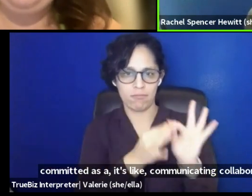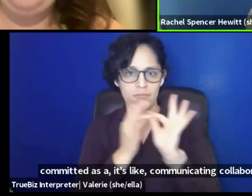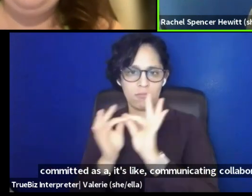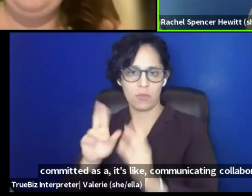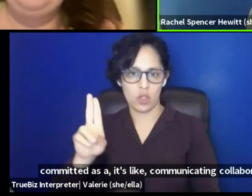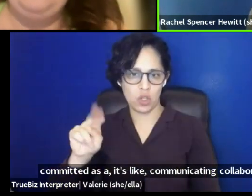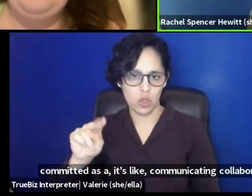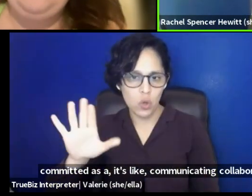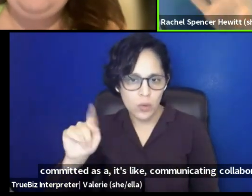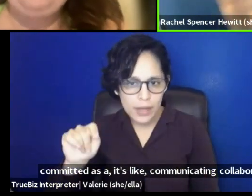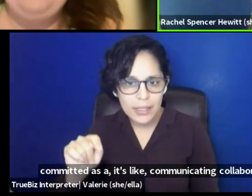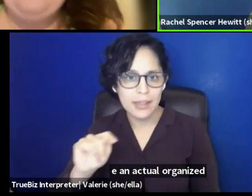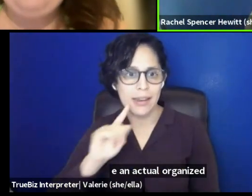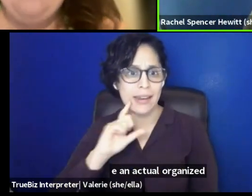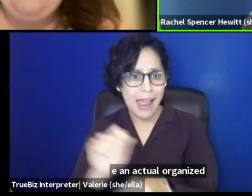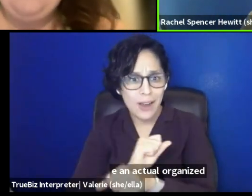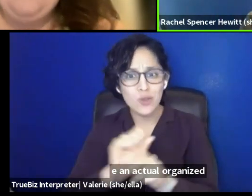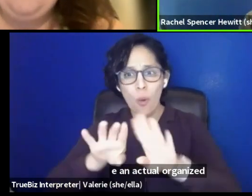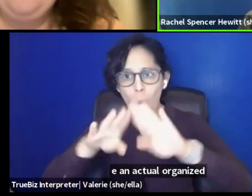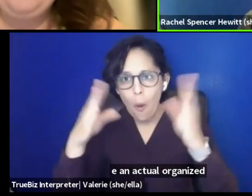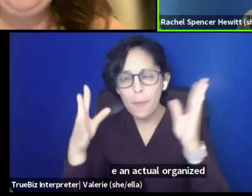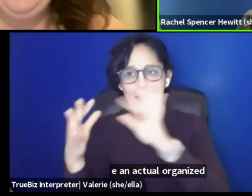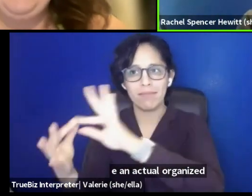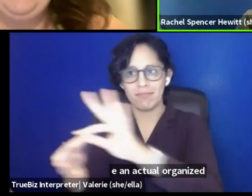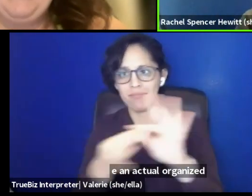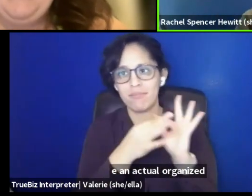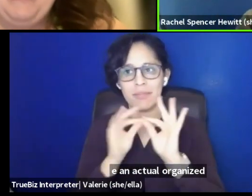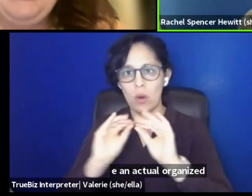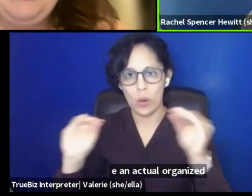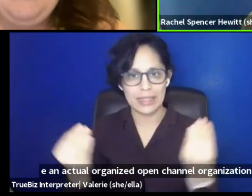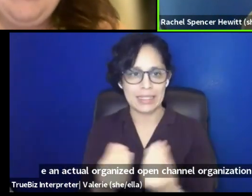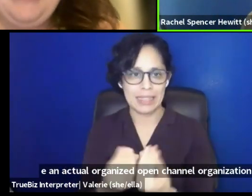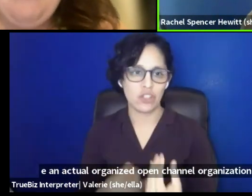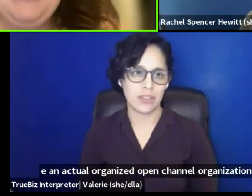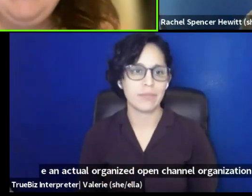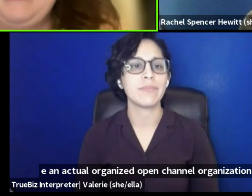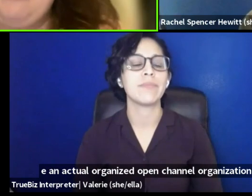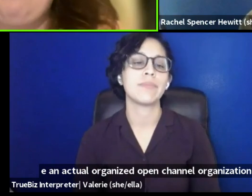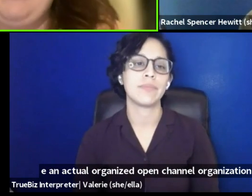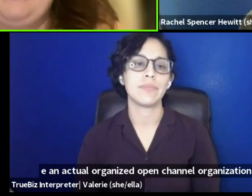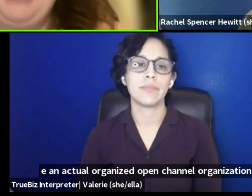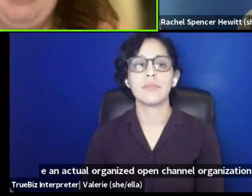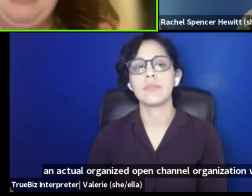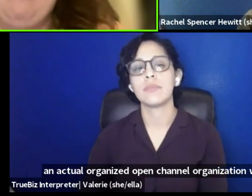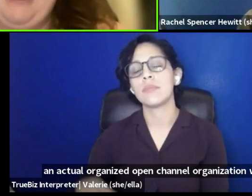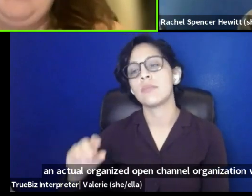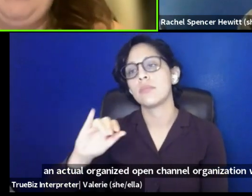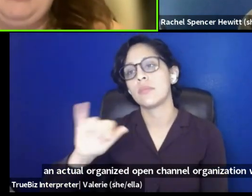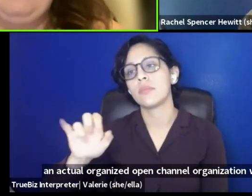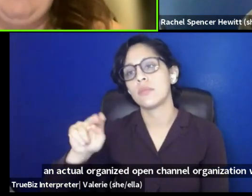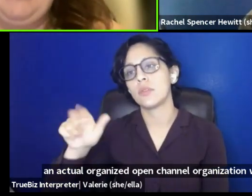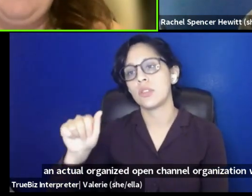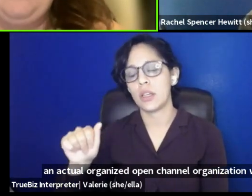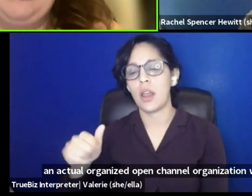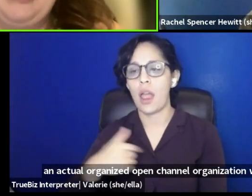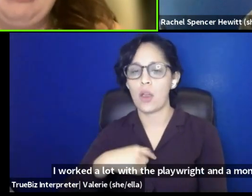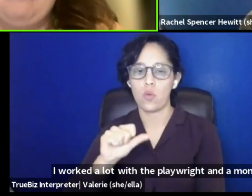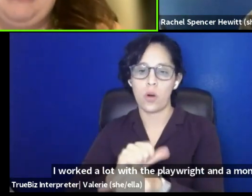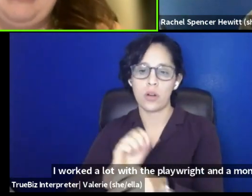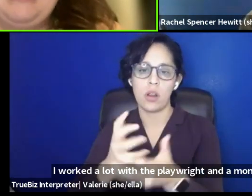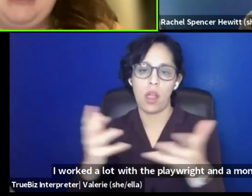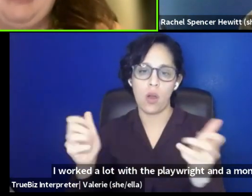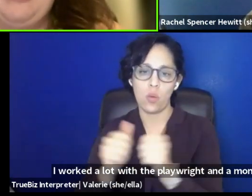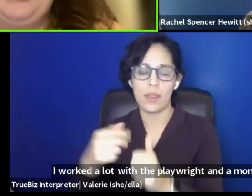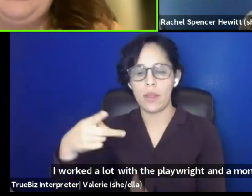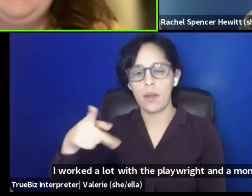organized open channel organization. Um, I worked a lot with the playwright Anna Munch when I was first